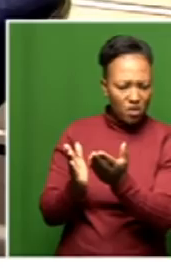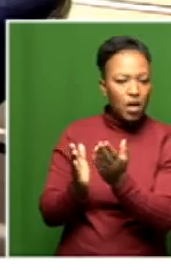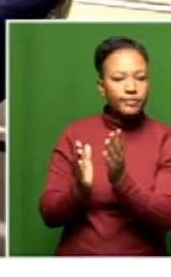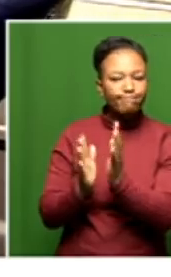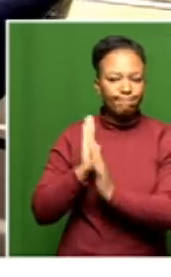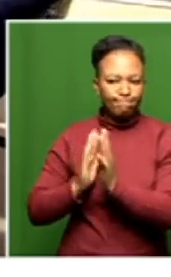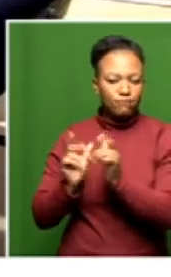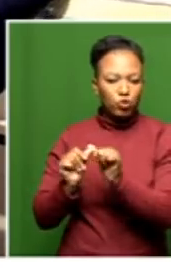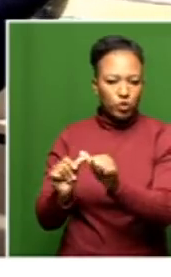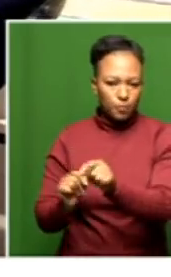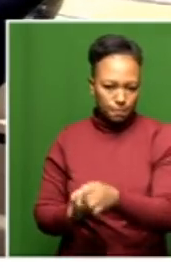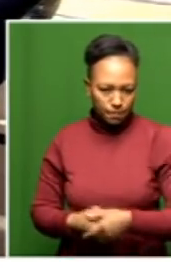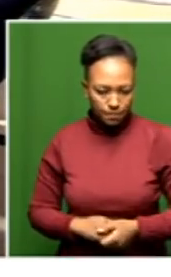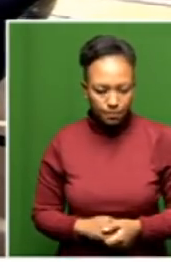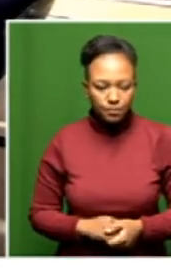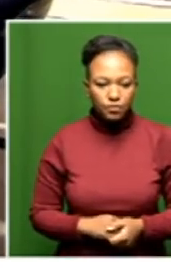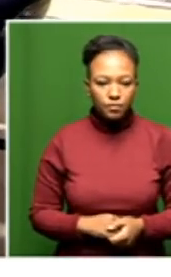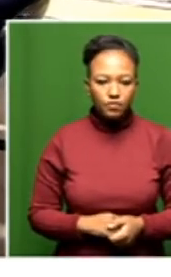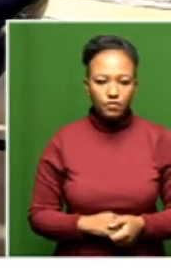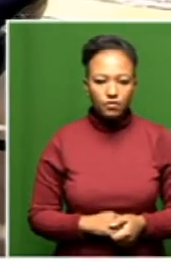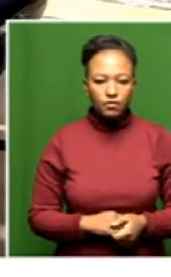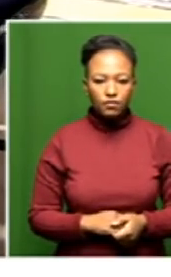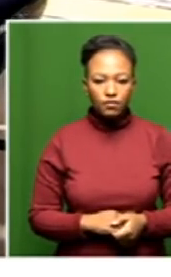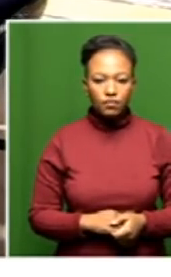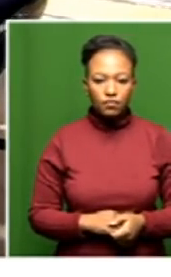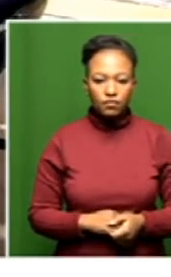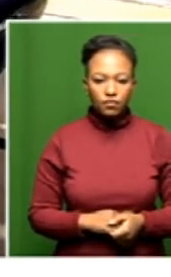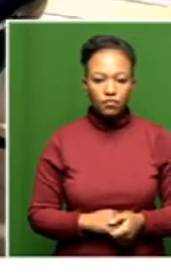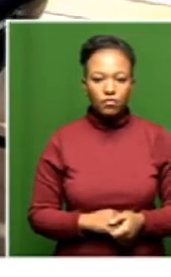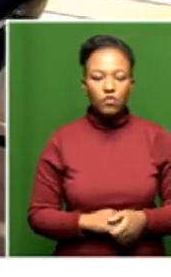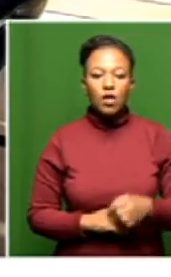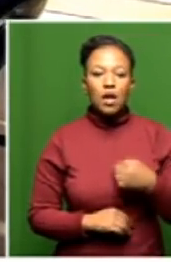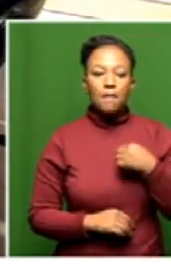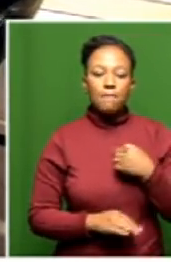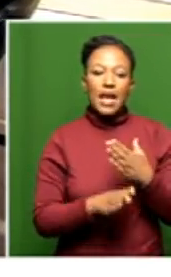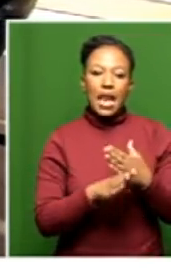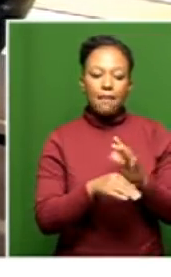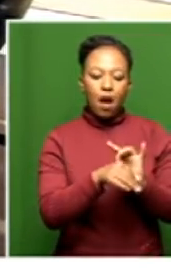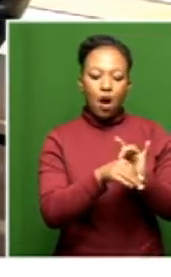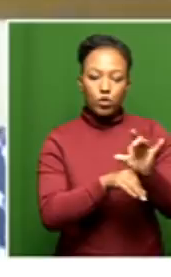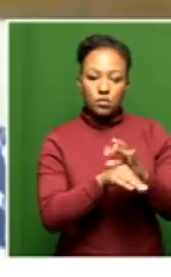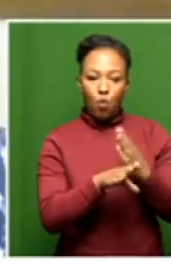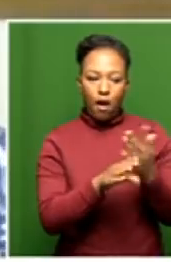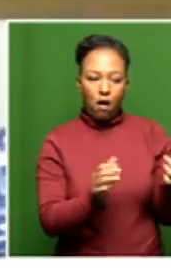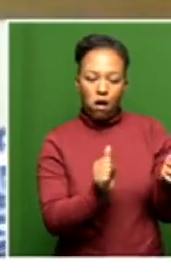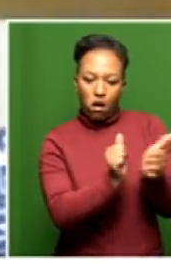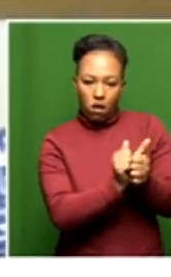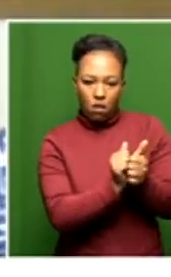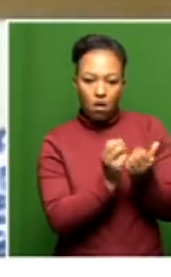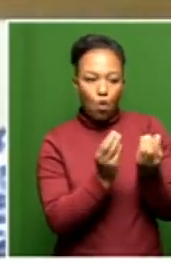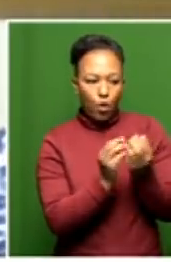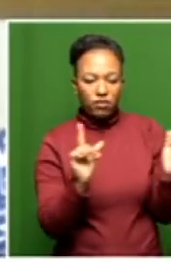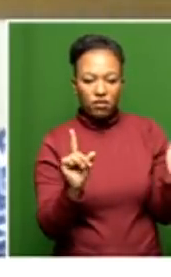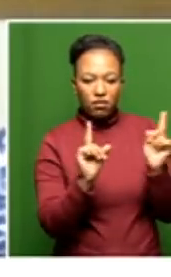point. Okay. I have my labour consultant that works at Friendship Haven with me because obviously